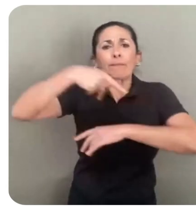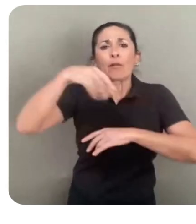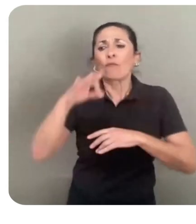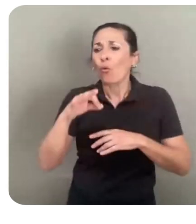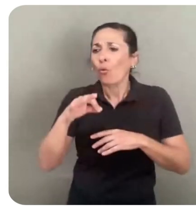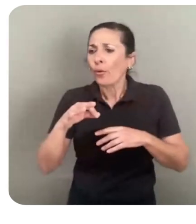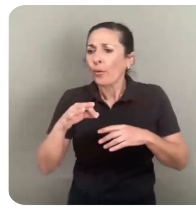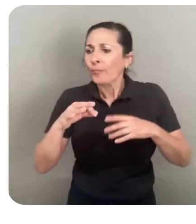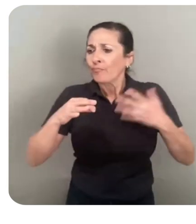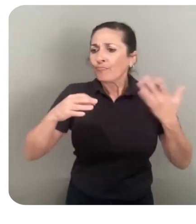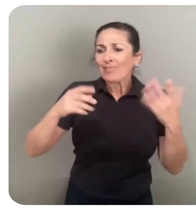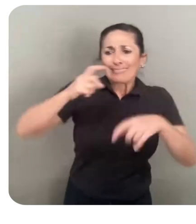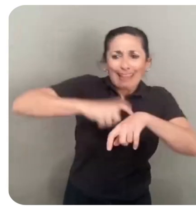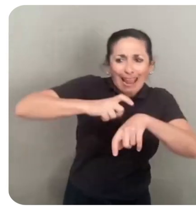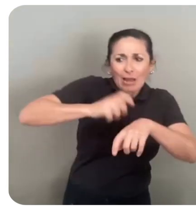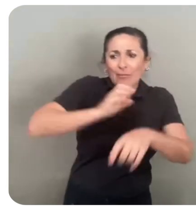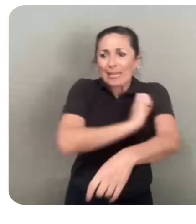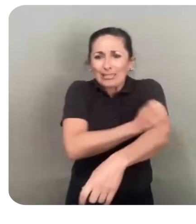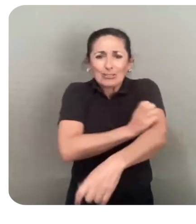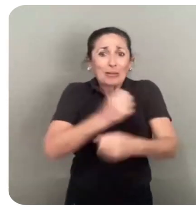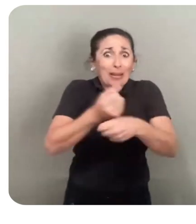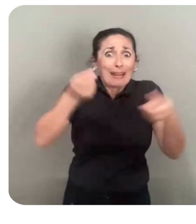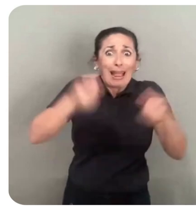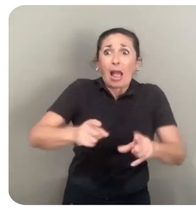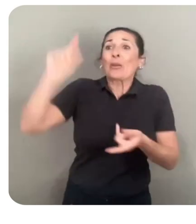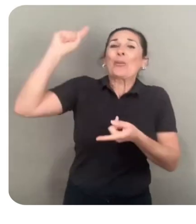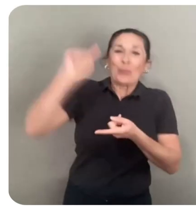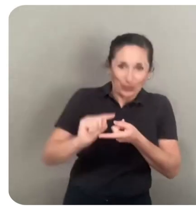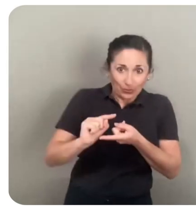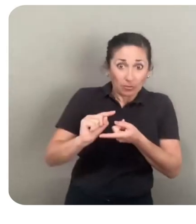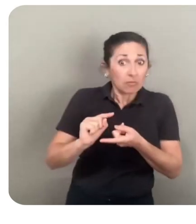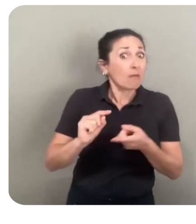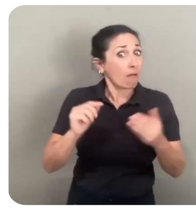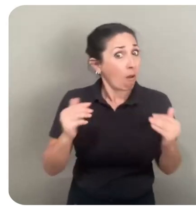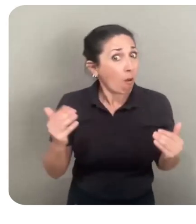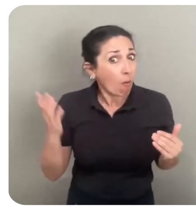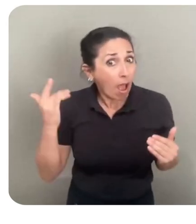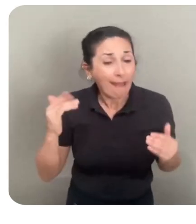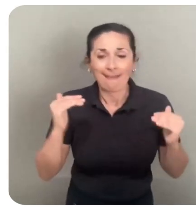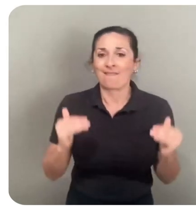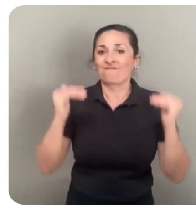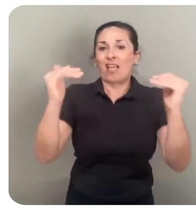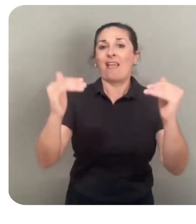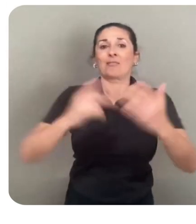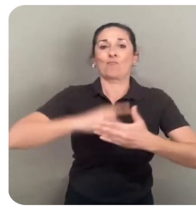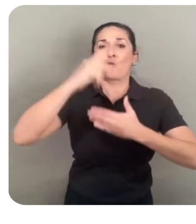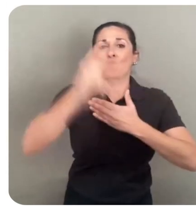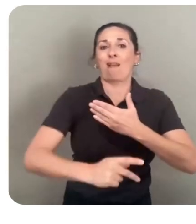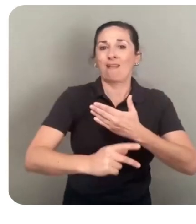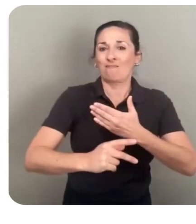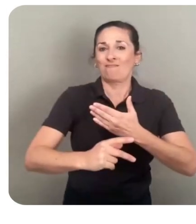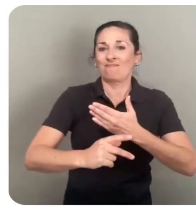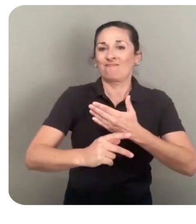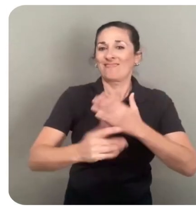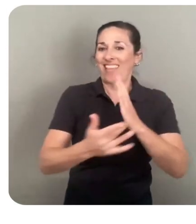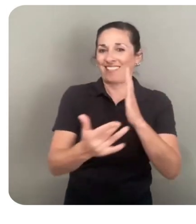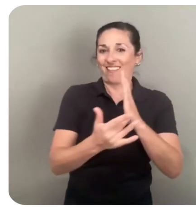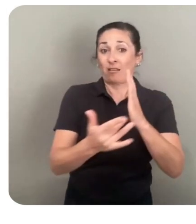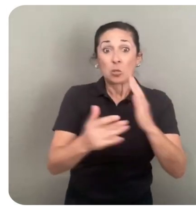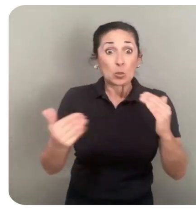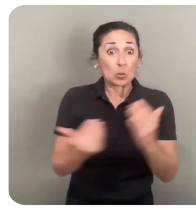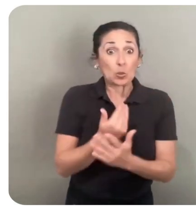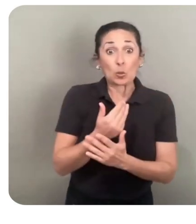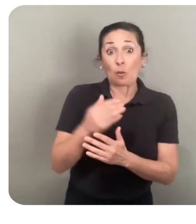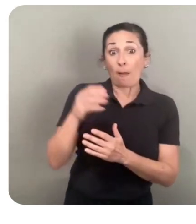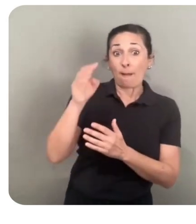removed or significantly mitigated. This is largely from advances in hardware. Our newest device, MetaQuest